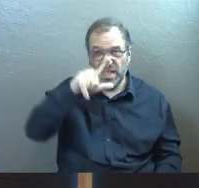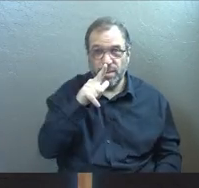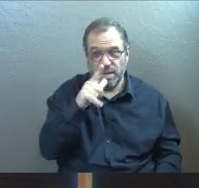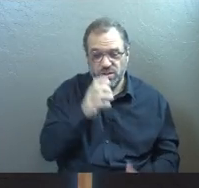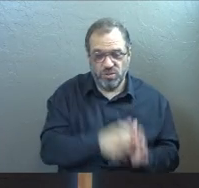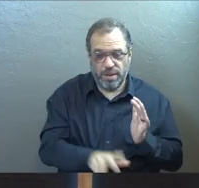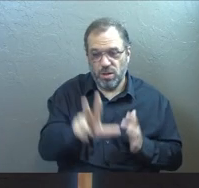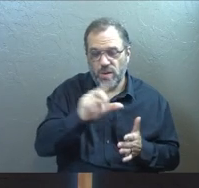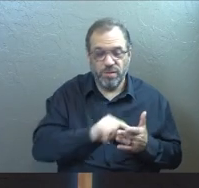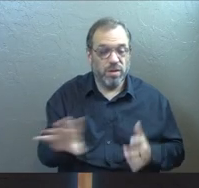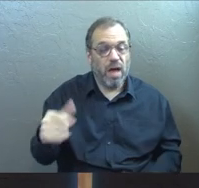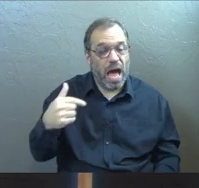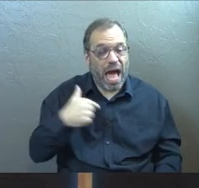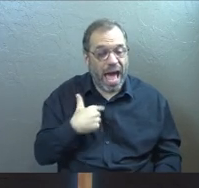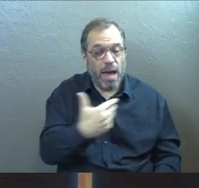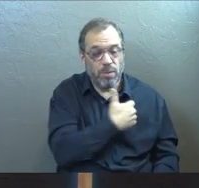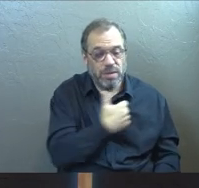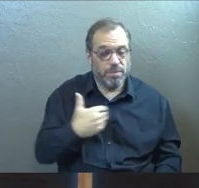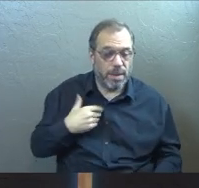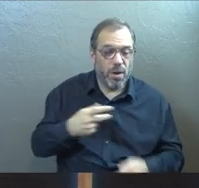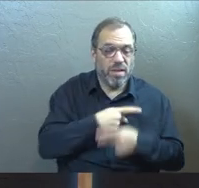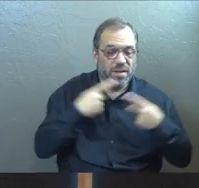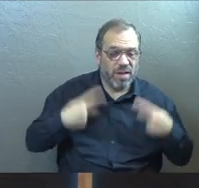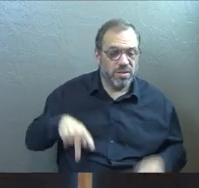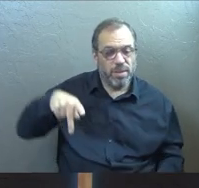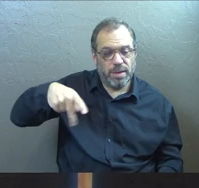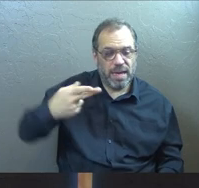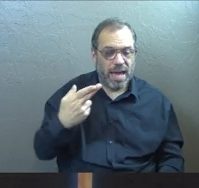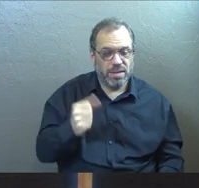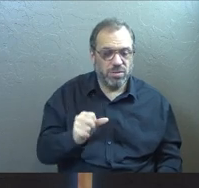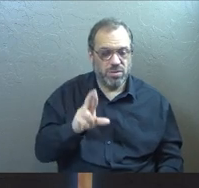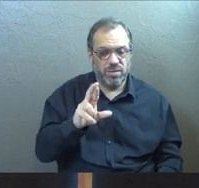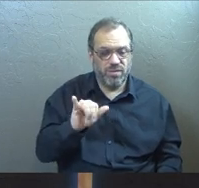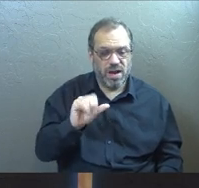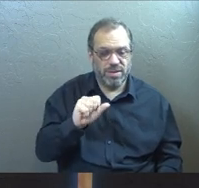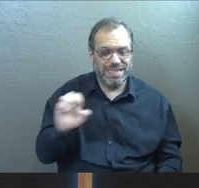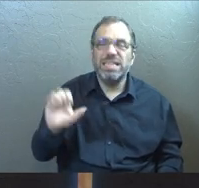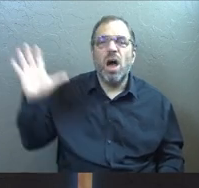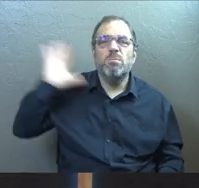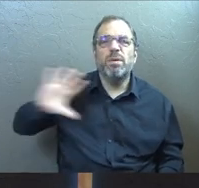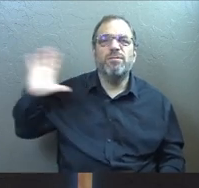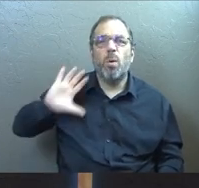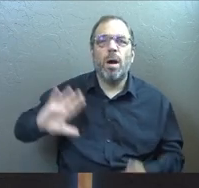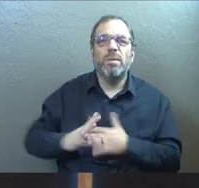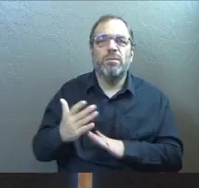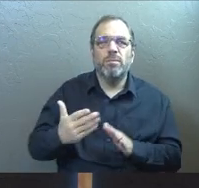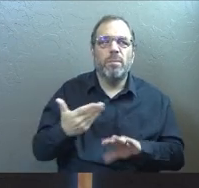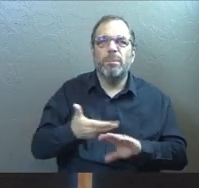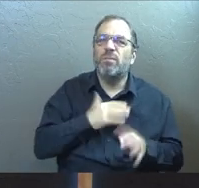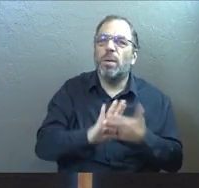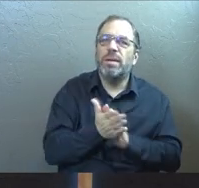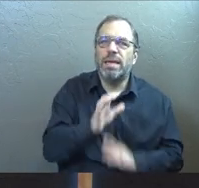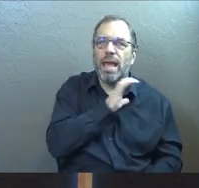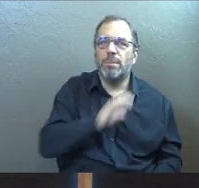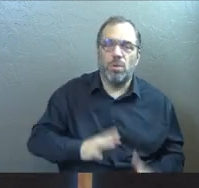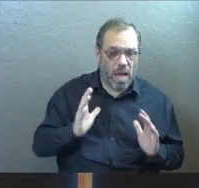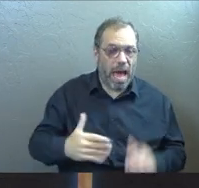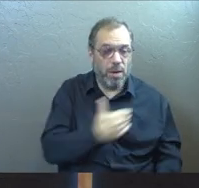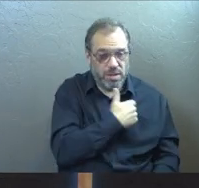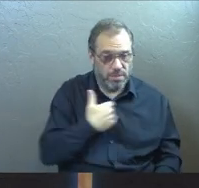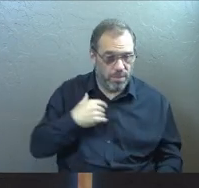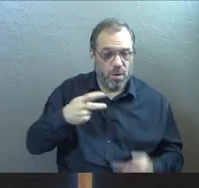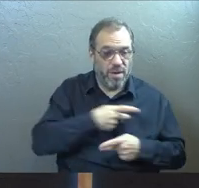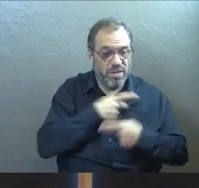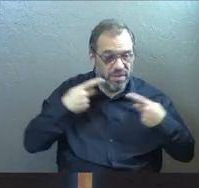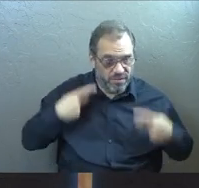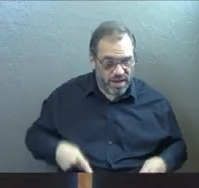line of thought. He says, I was a member of the Pharisees. He's talking about his past before he became a Christian. He said, I was a member of the